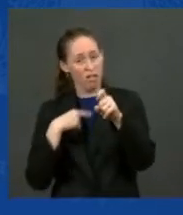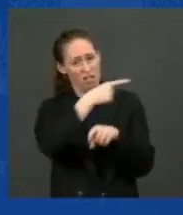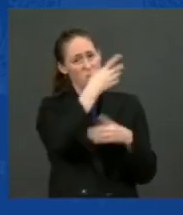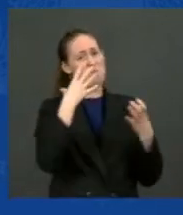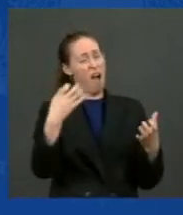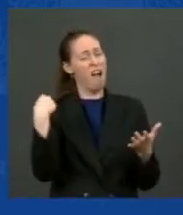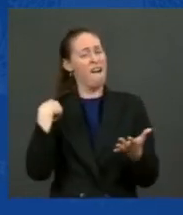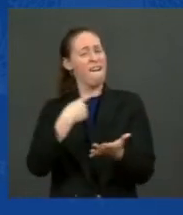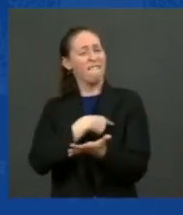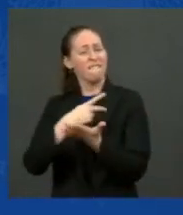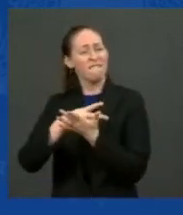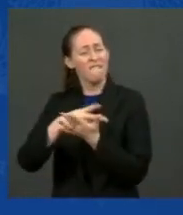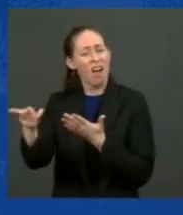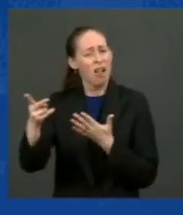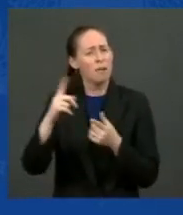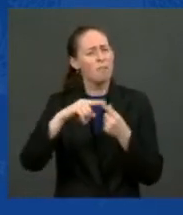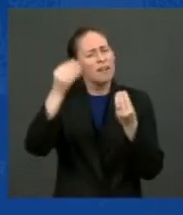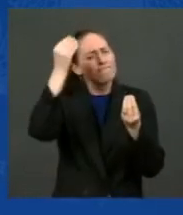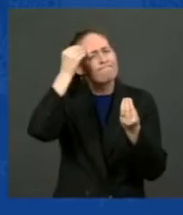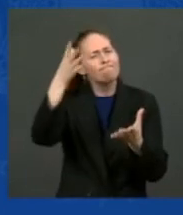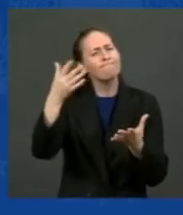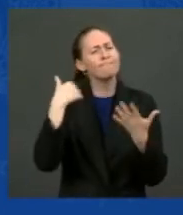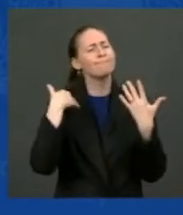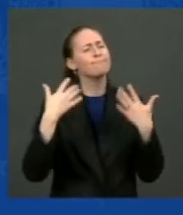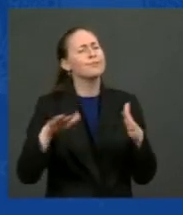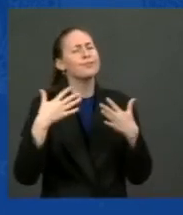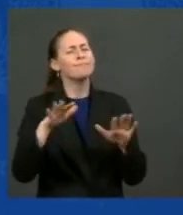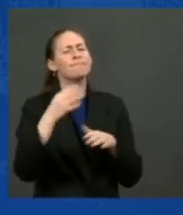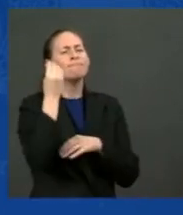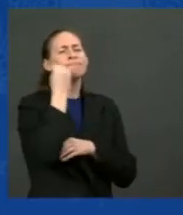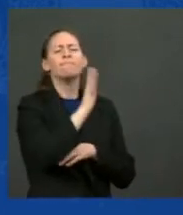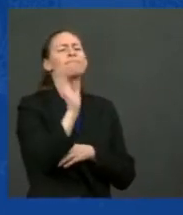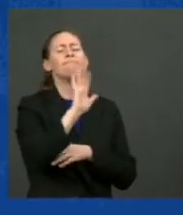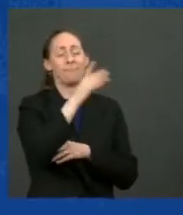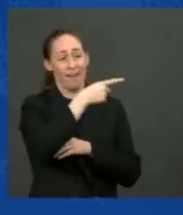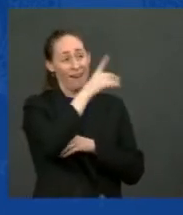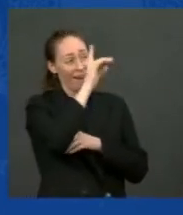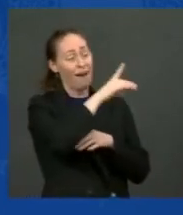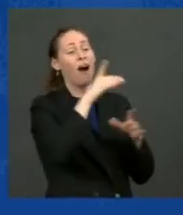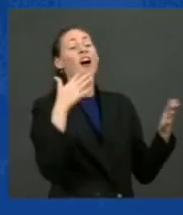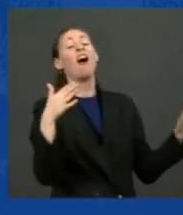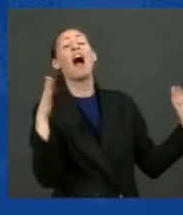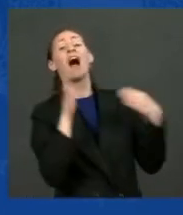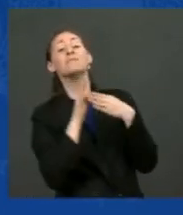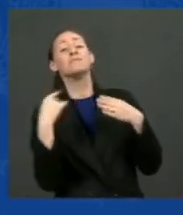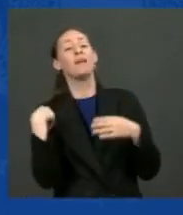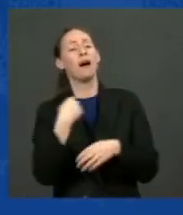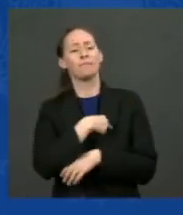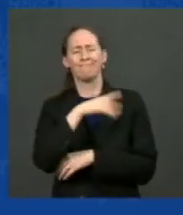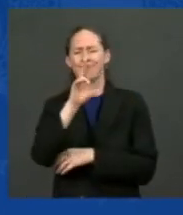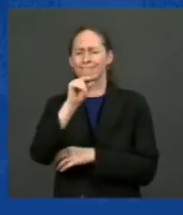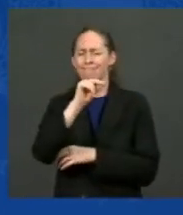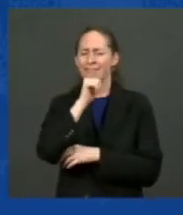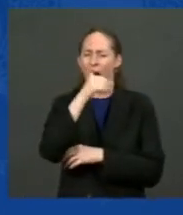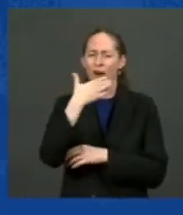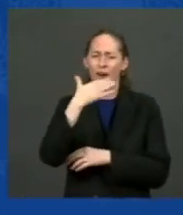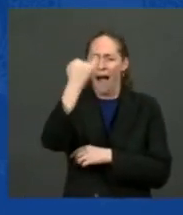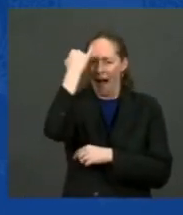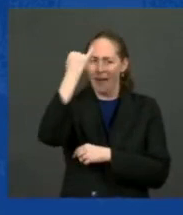say it a lot of times, it's never, ever been a good bet to bet against the American people. Never. Right.